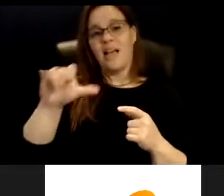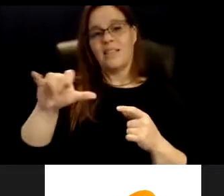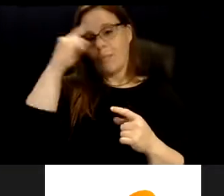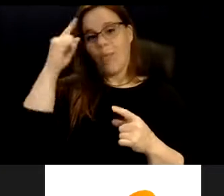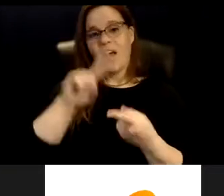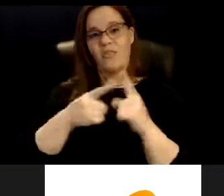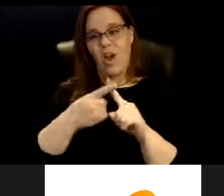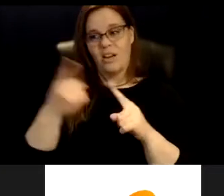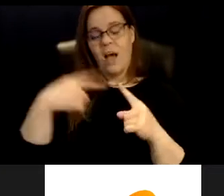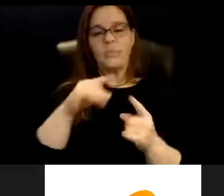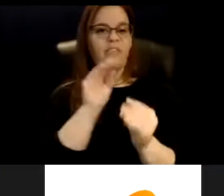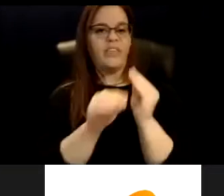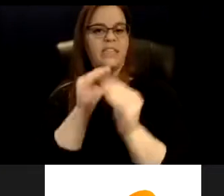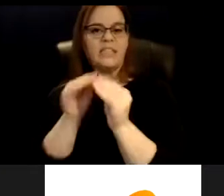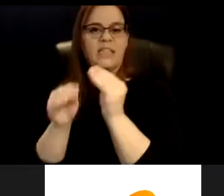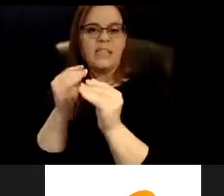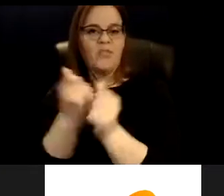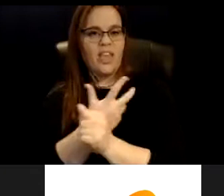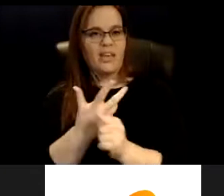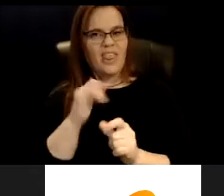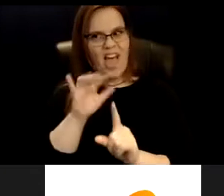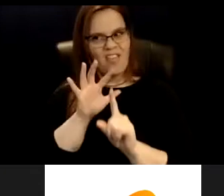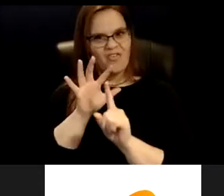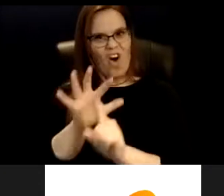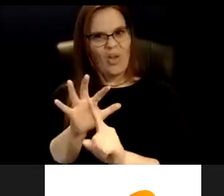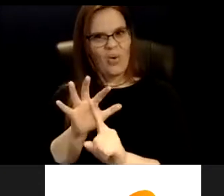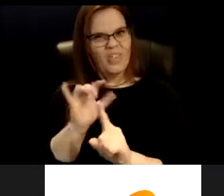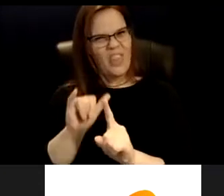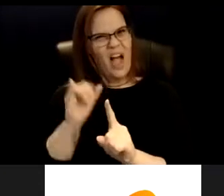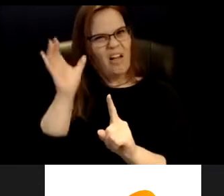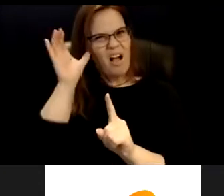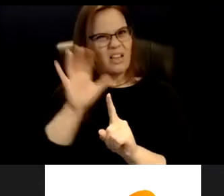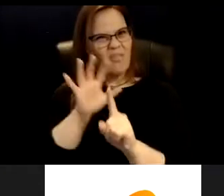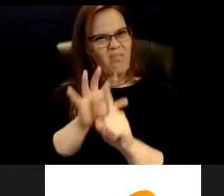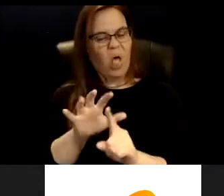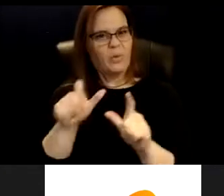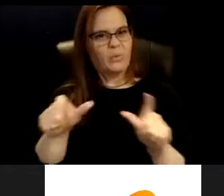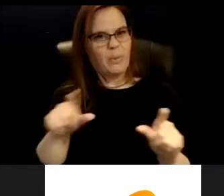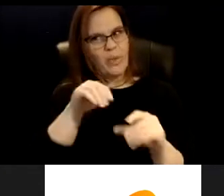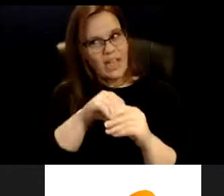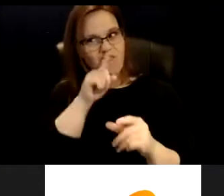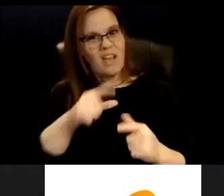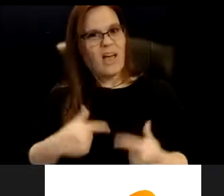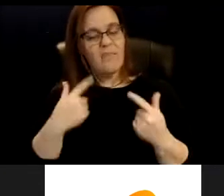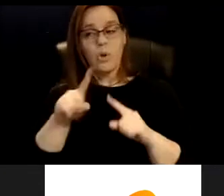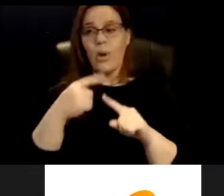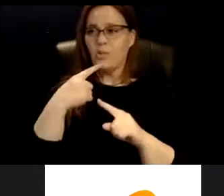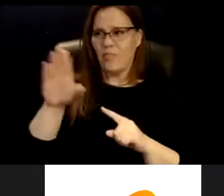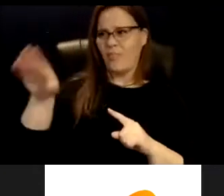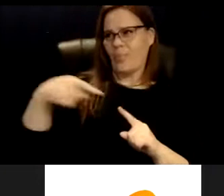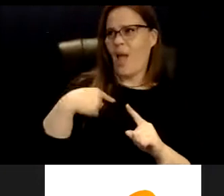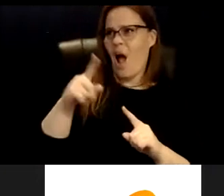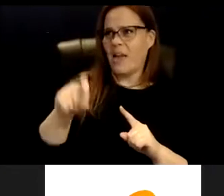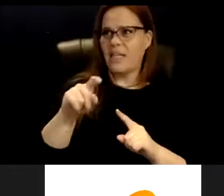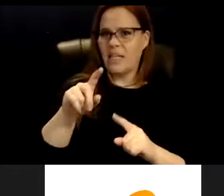And that follows folks. So when you show, hey, I need accommodation, the other folks are the codes